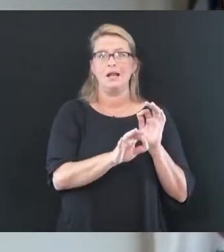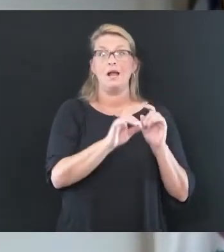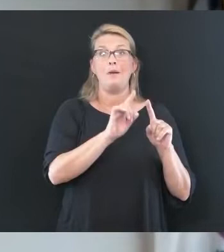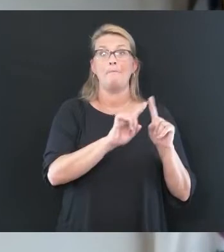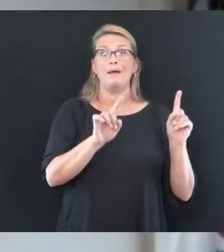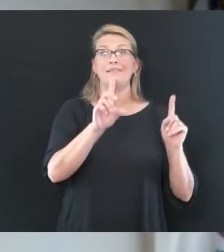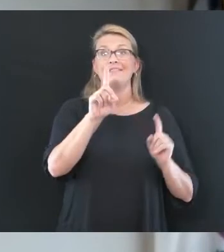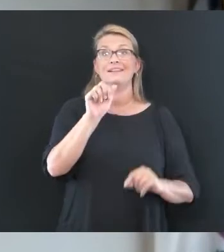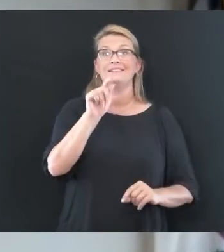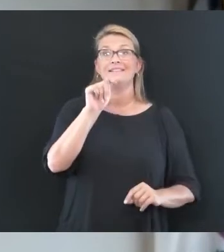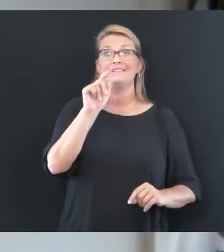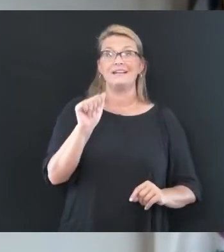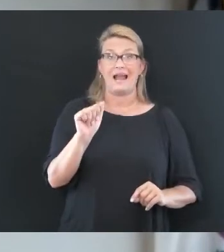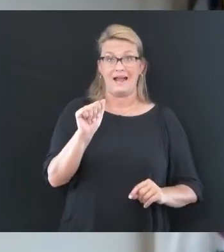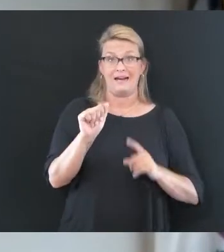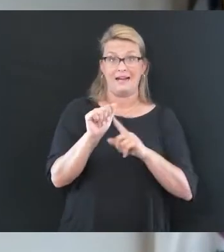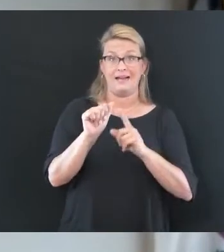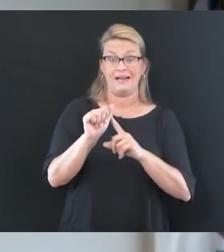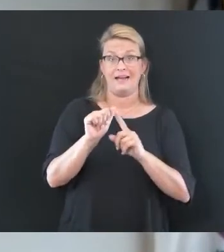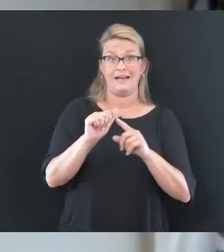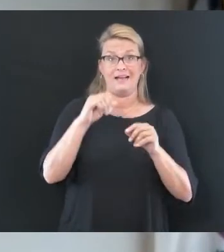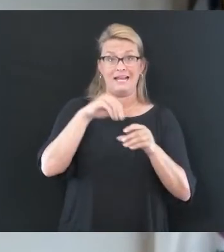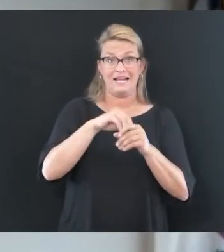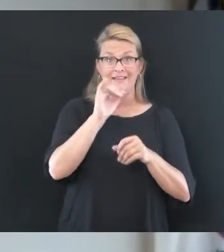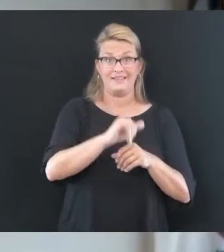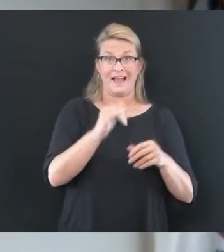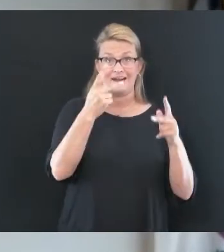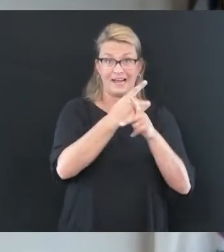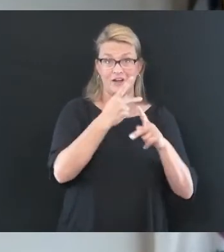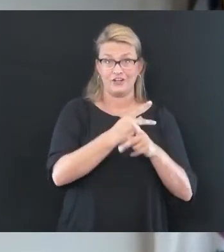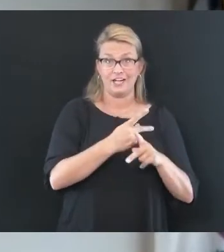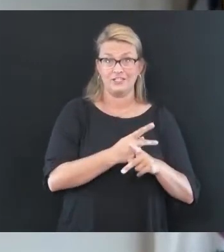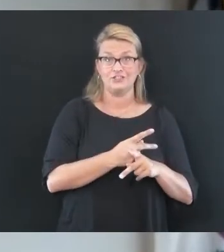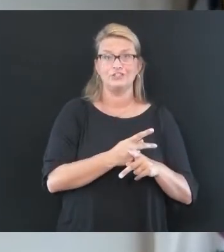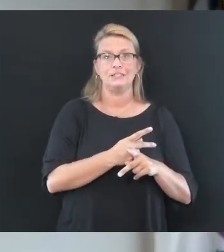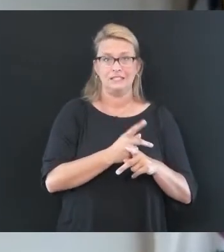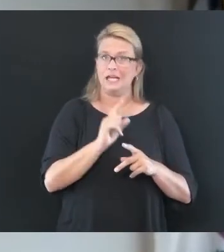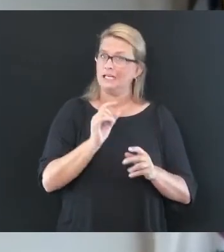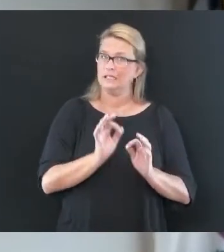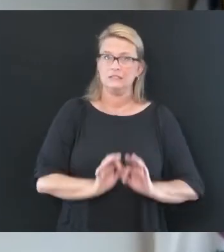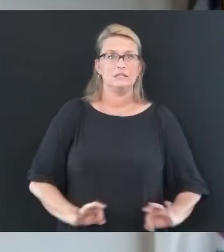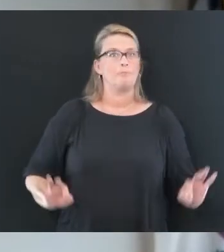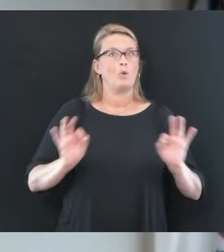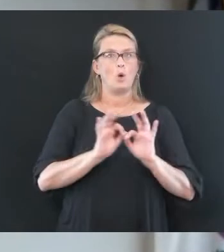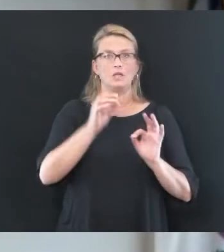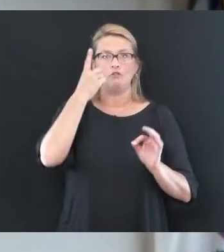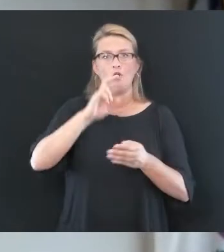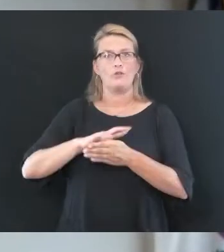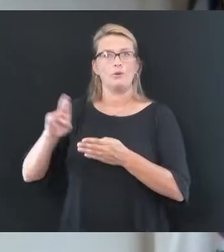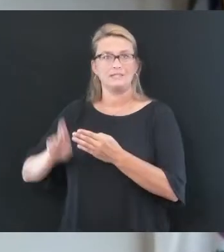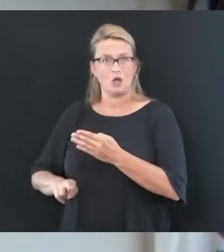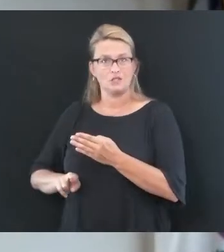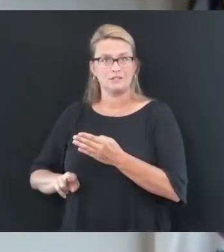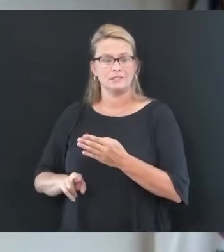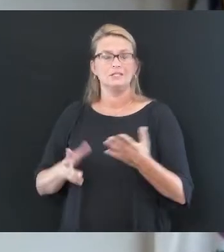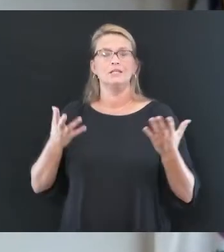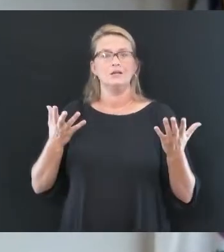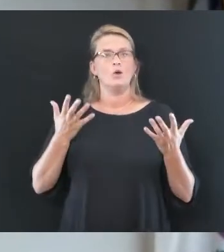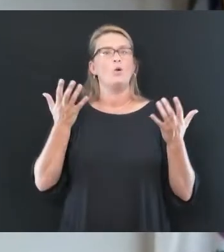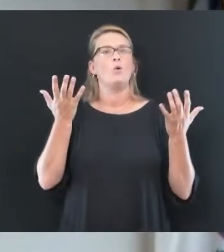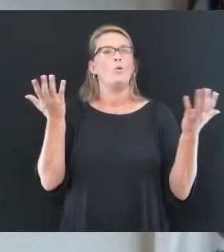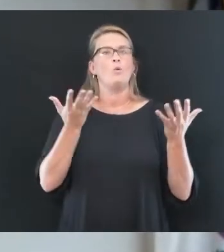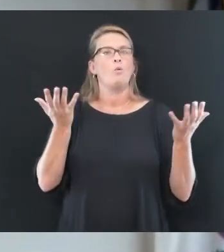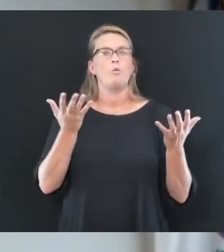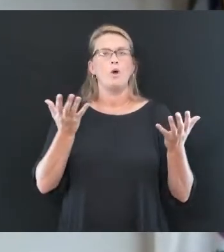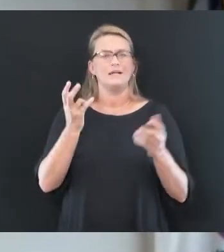that goes into these calculations that are critical to the results. What makes it complicated is the